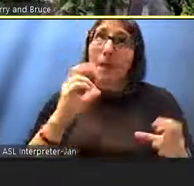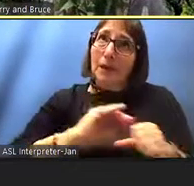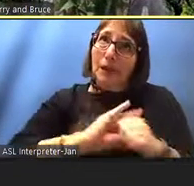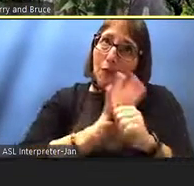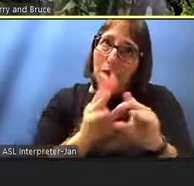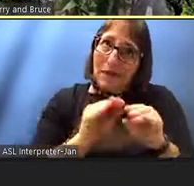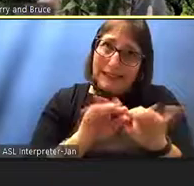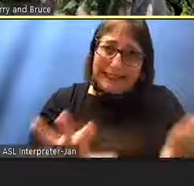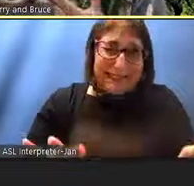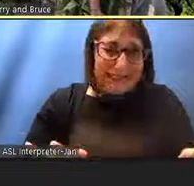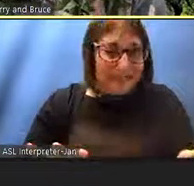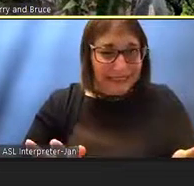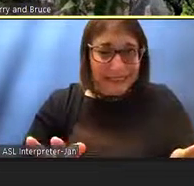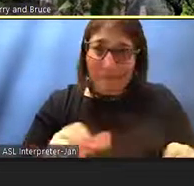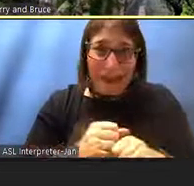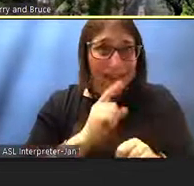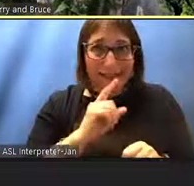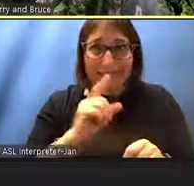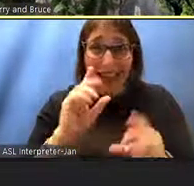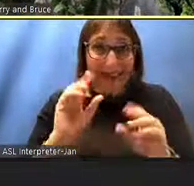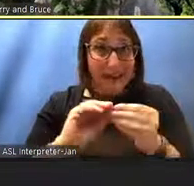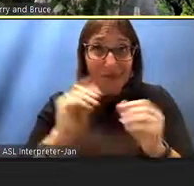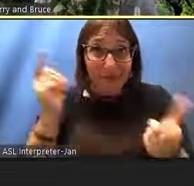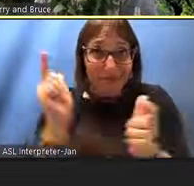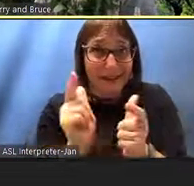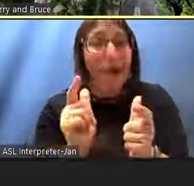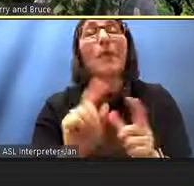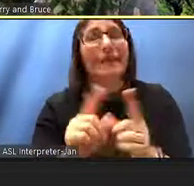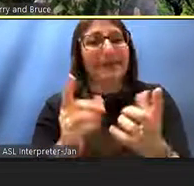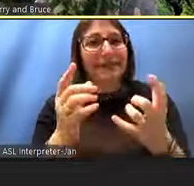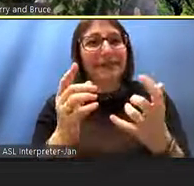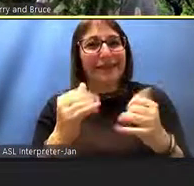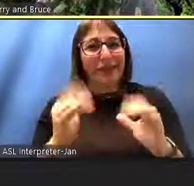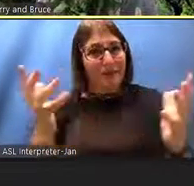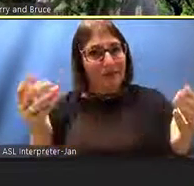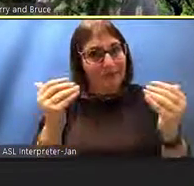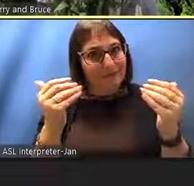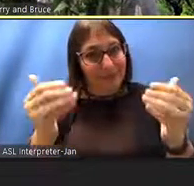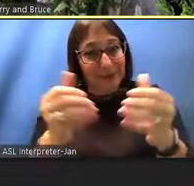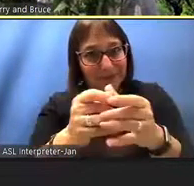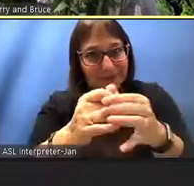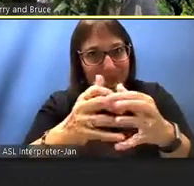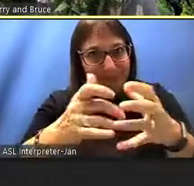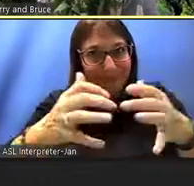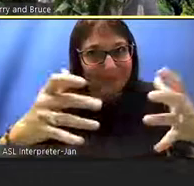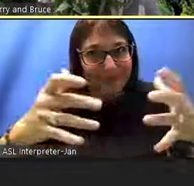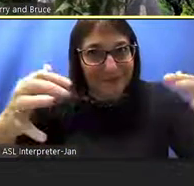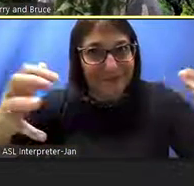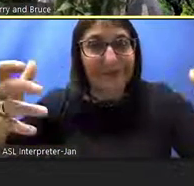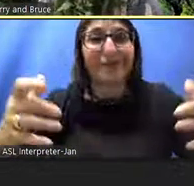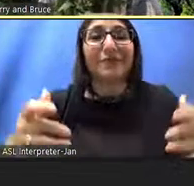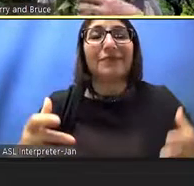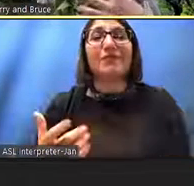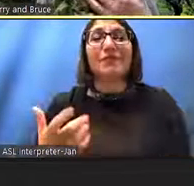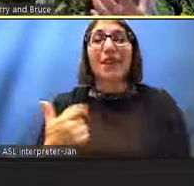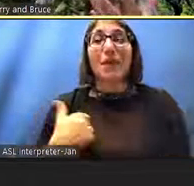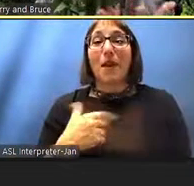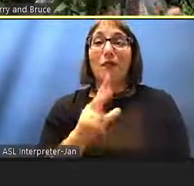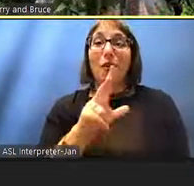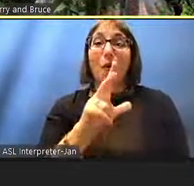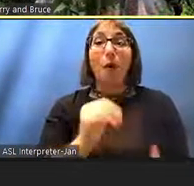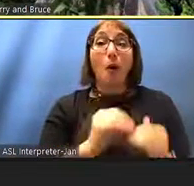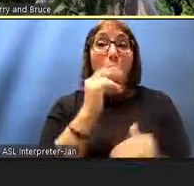But it's coming, we're still moving forward on that. And of course, our 300 plus enrollment at our